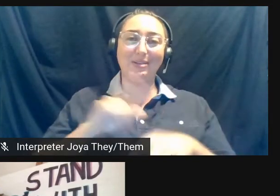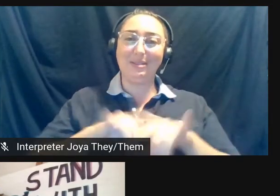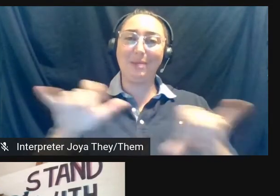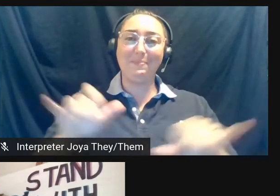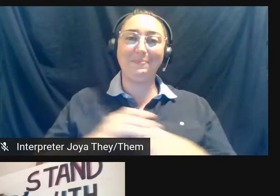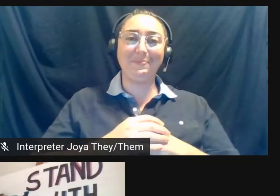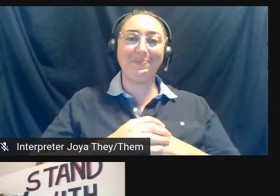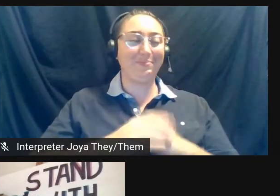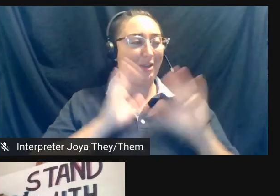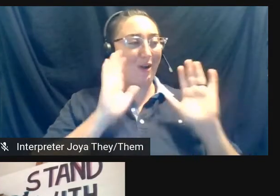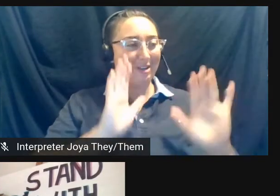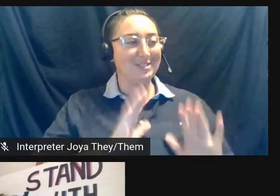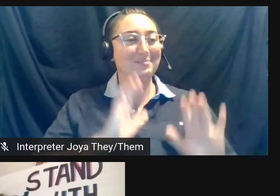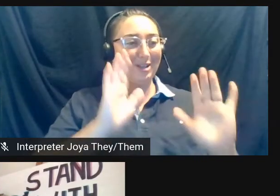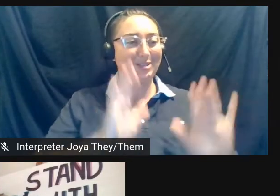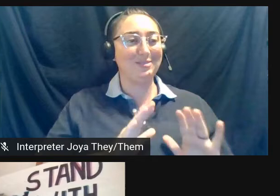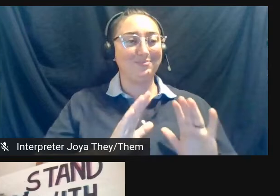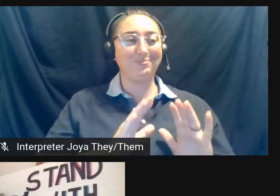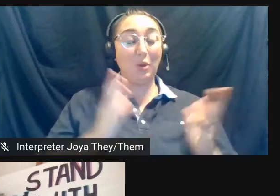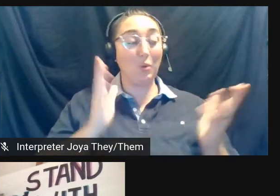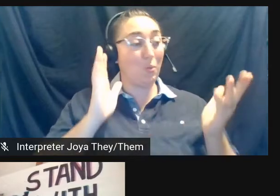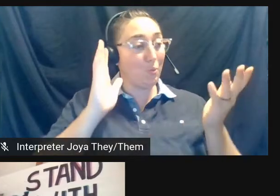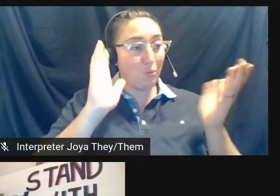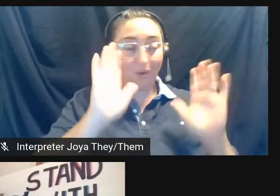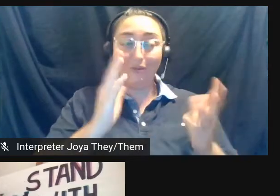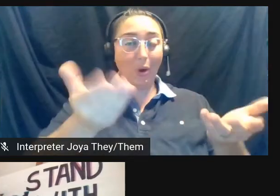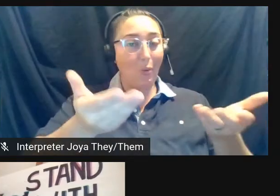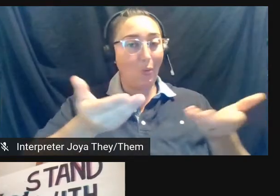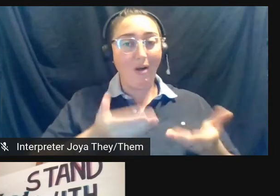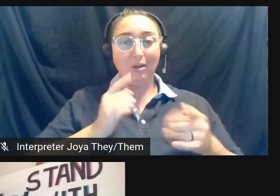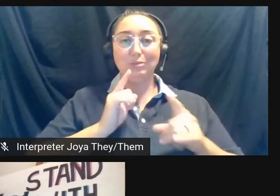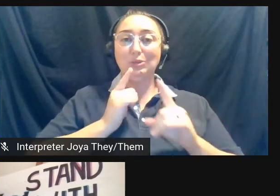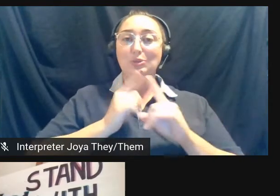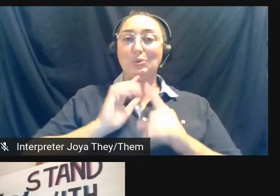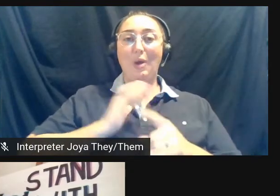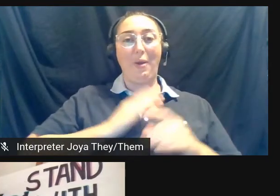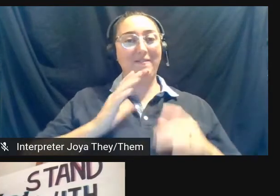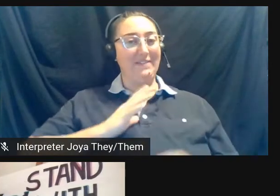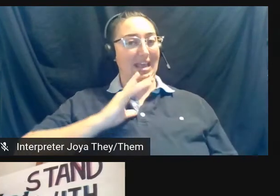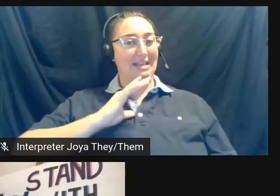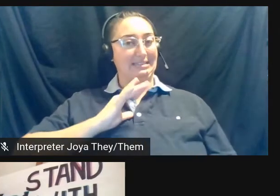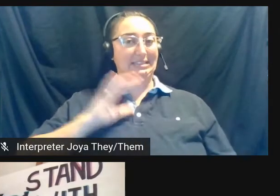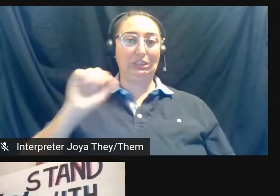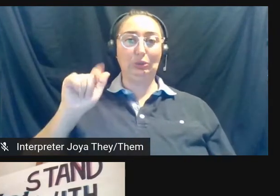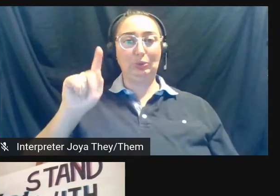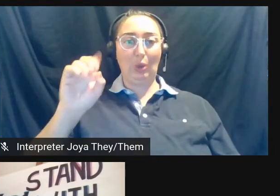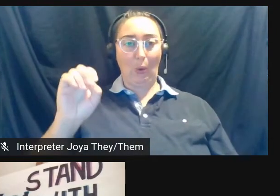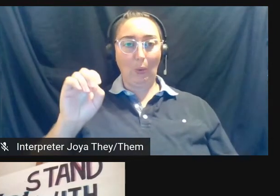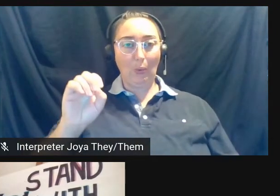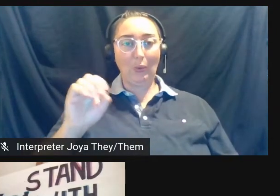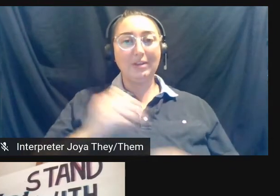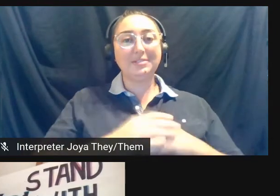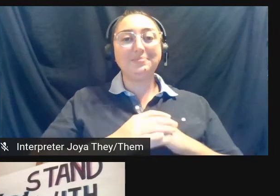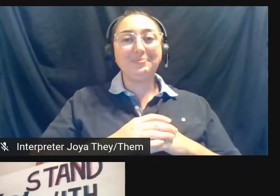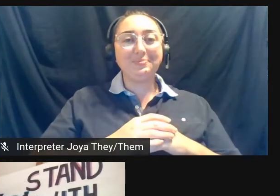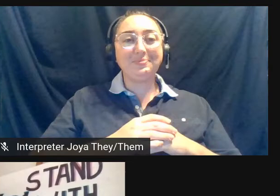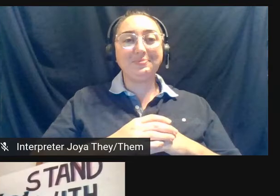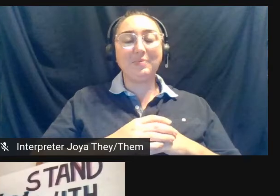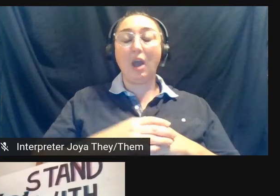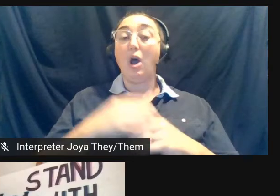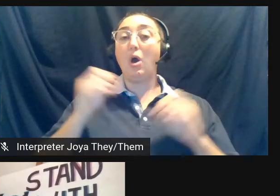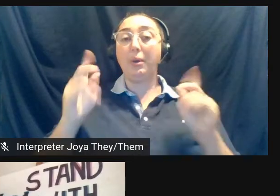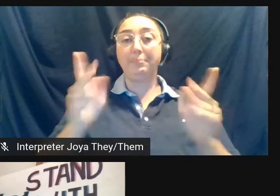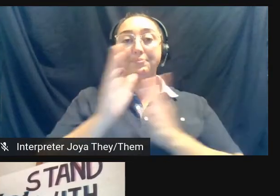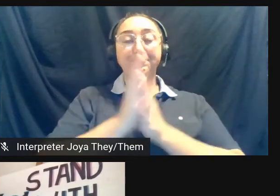That's awesome. Great. Well, welcome to our fancy studio. And would you, I tell you what,